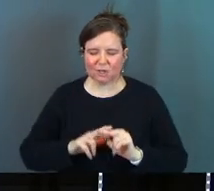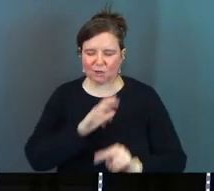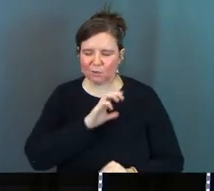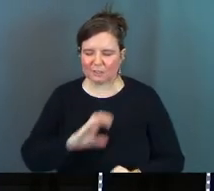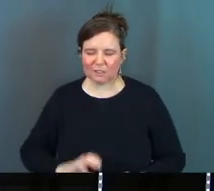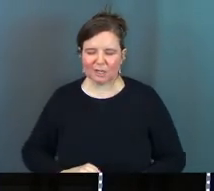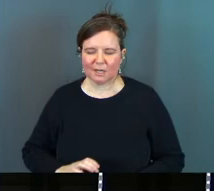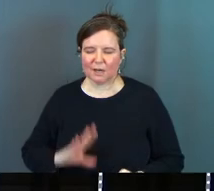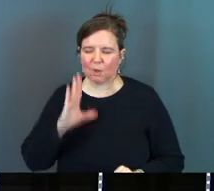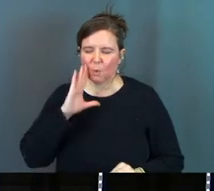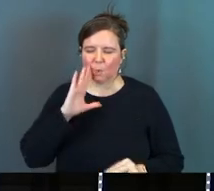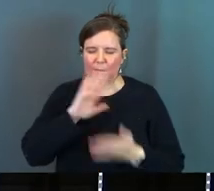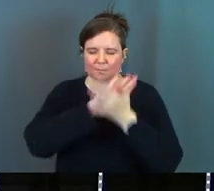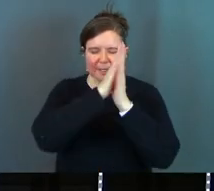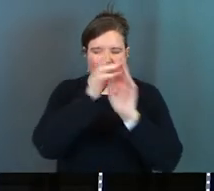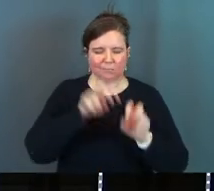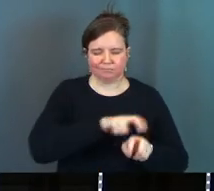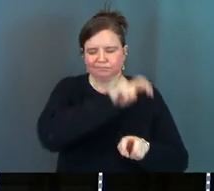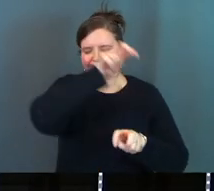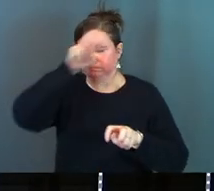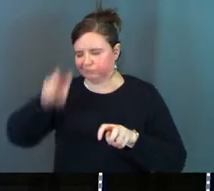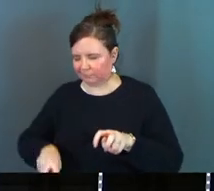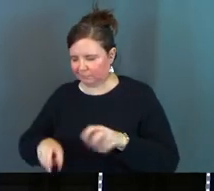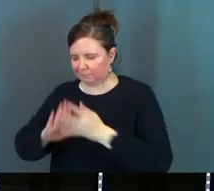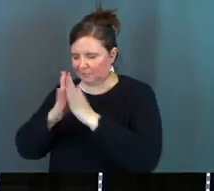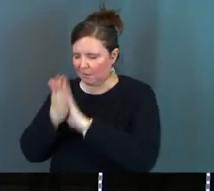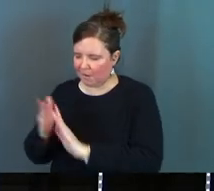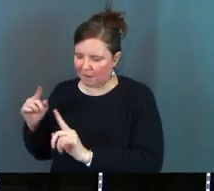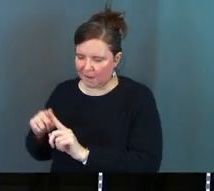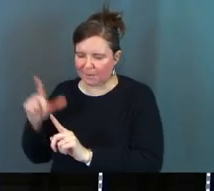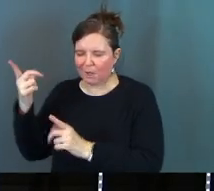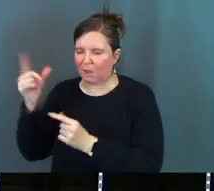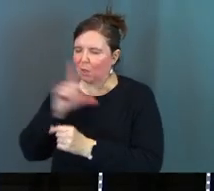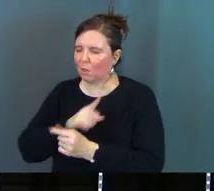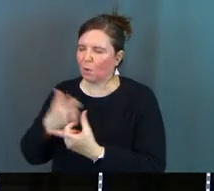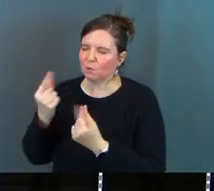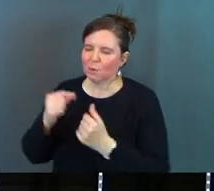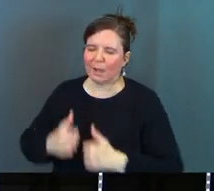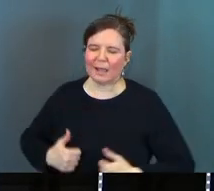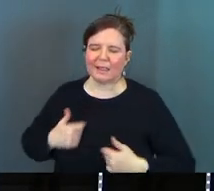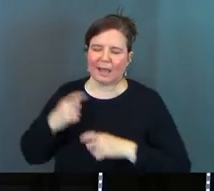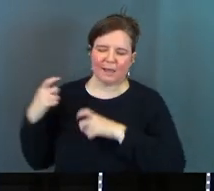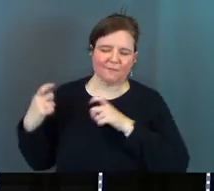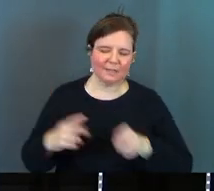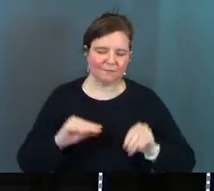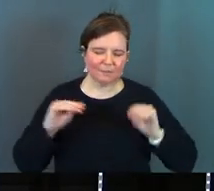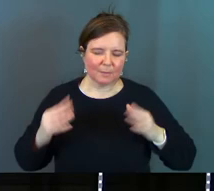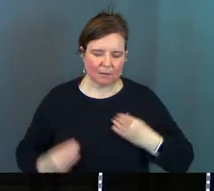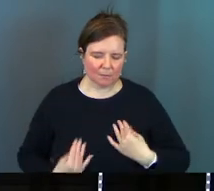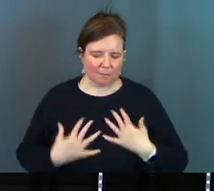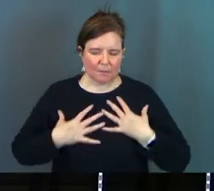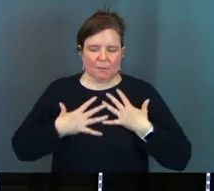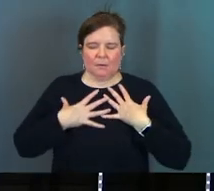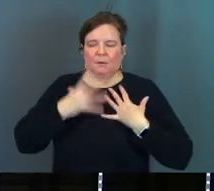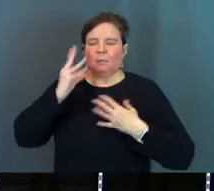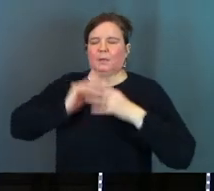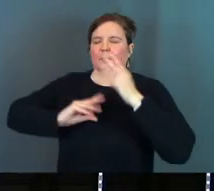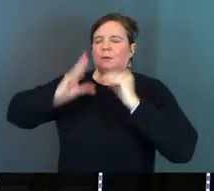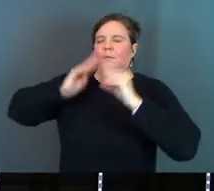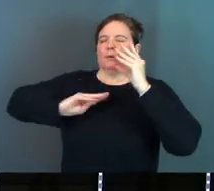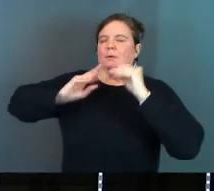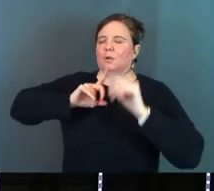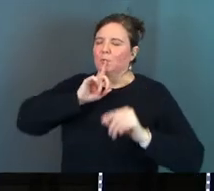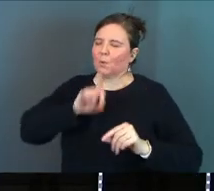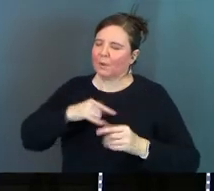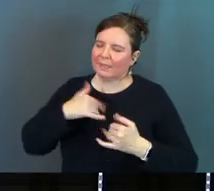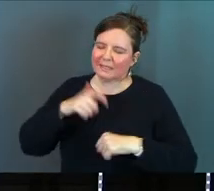Christianity would turn into first chair Christianity and that Lord you would do a life giving miracle inside their souls God and it would